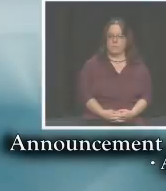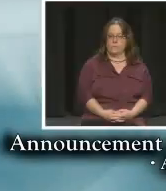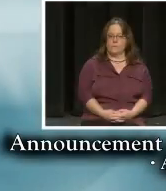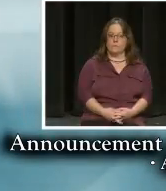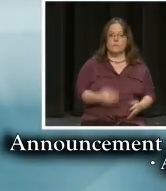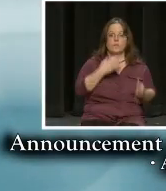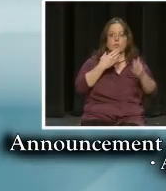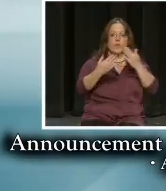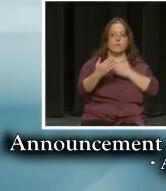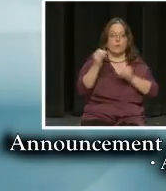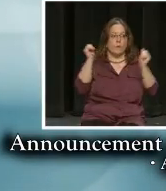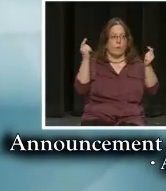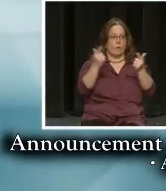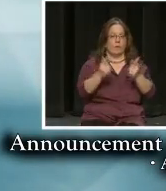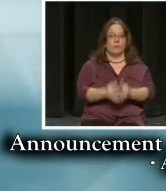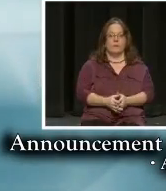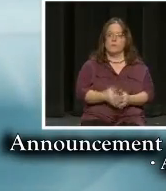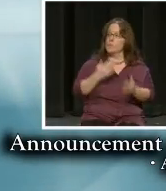Good morning everyone.